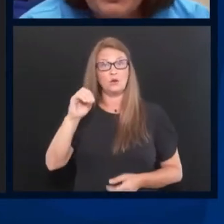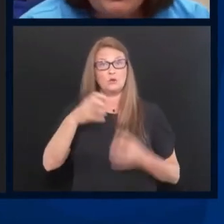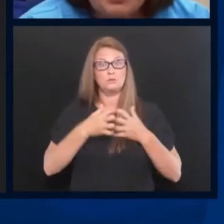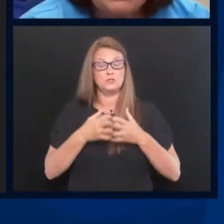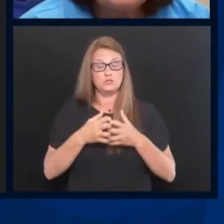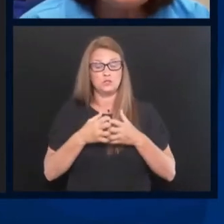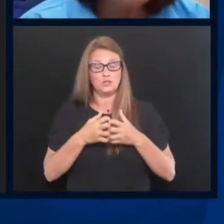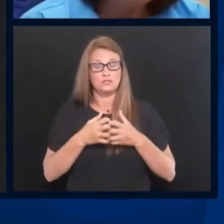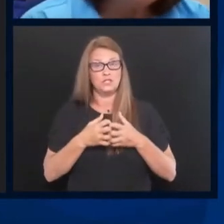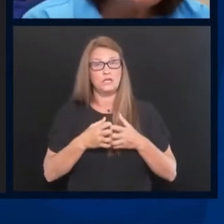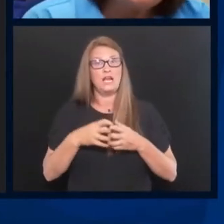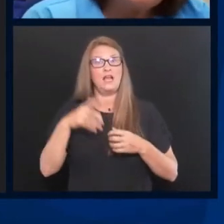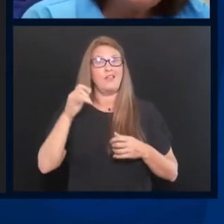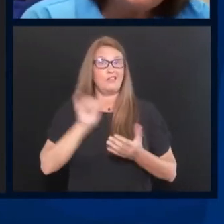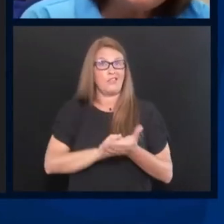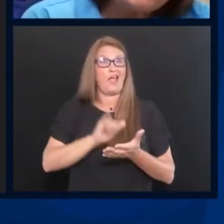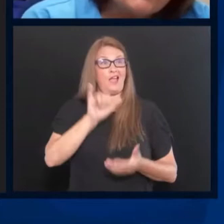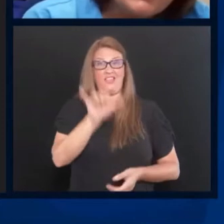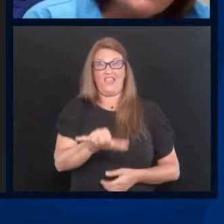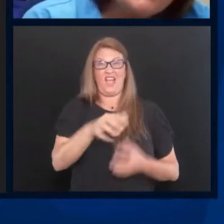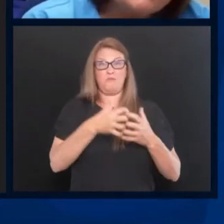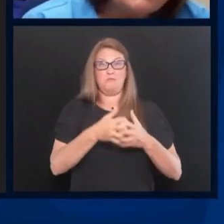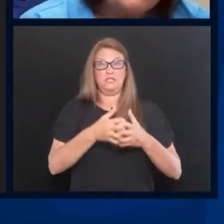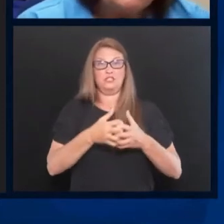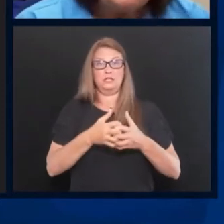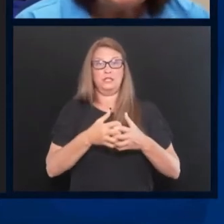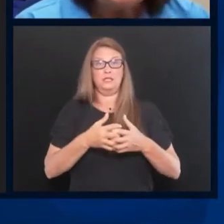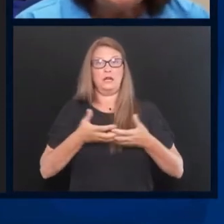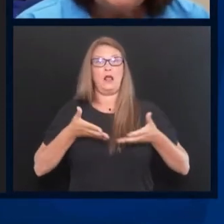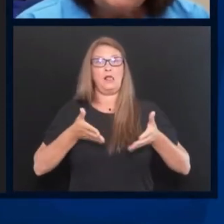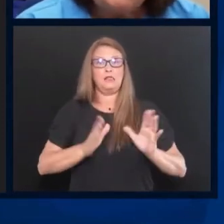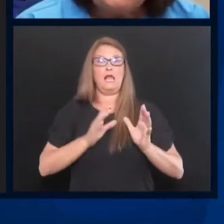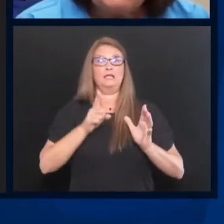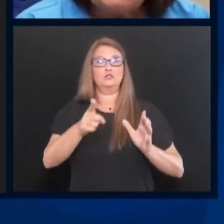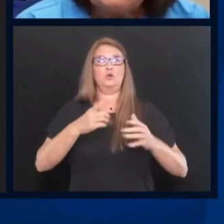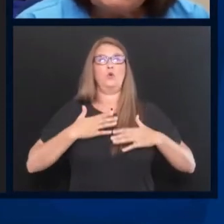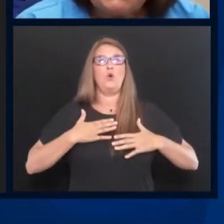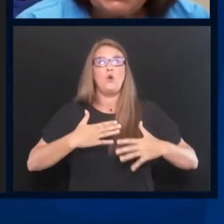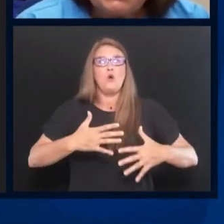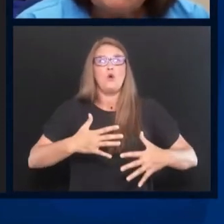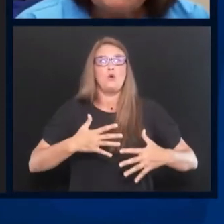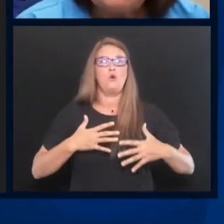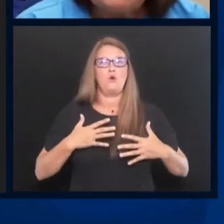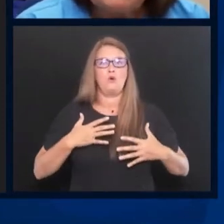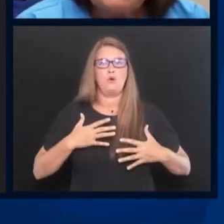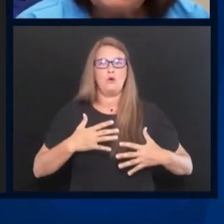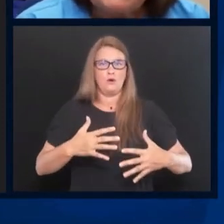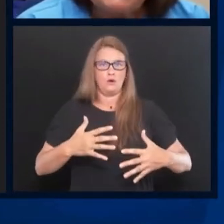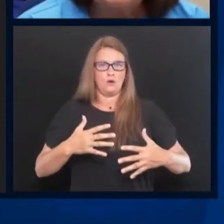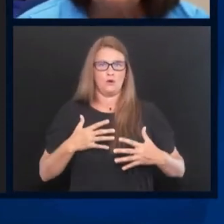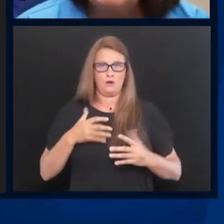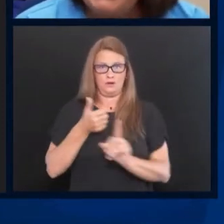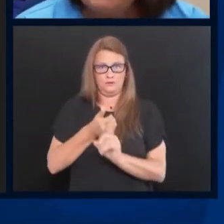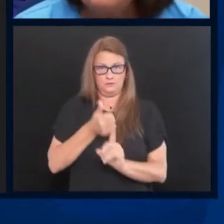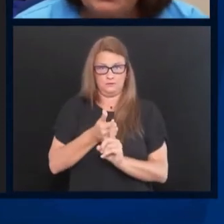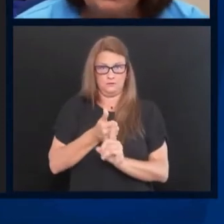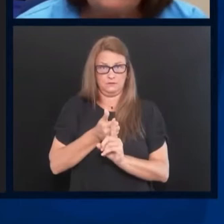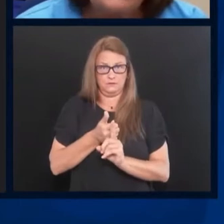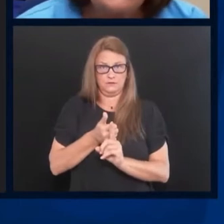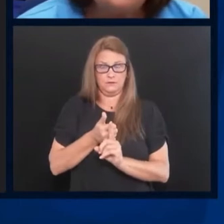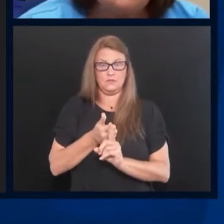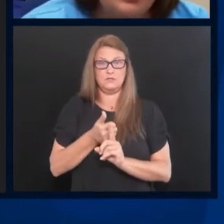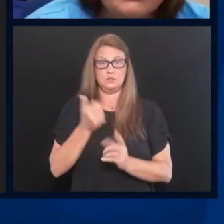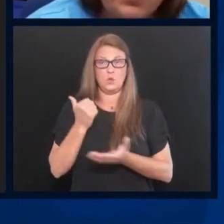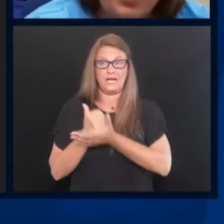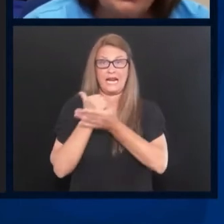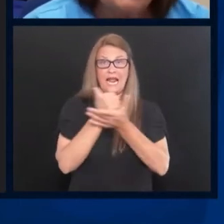functions for your lungs, that lets your lungs rest so that you can get a little bit healthier